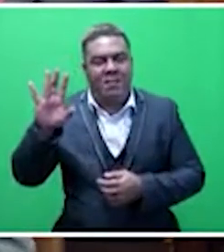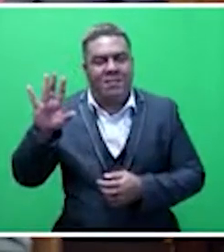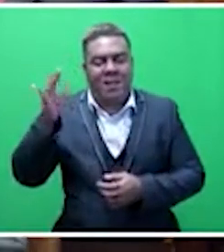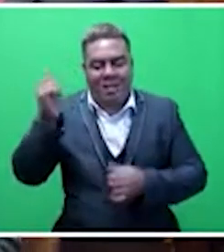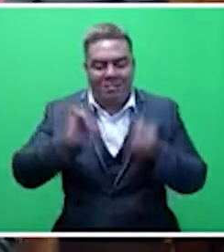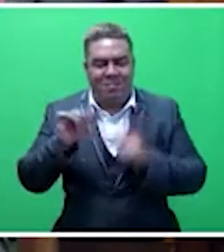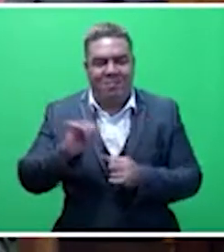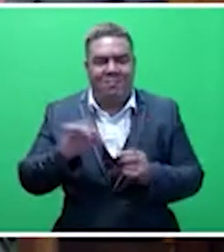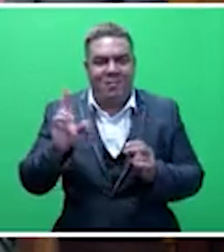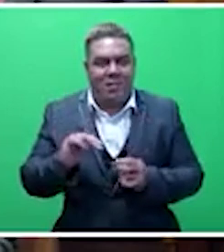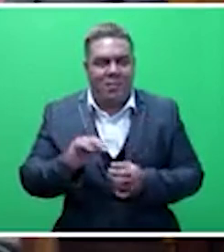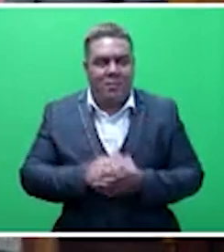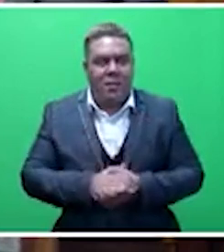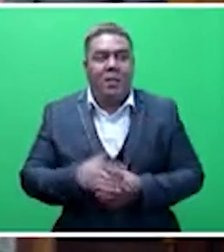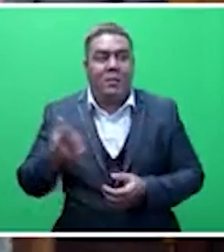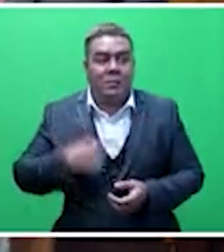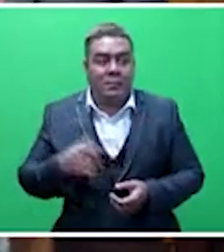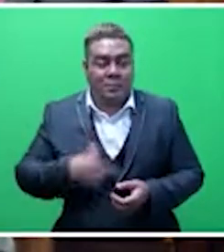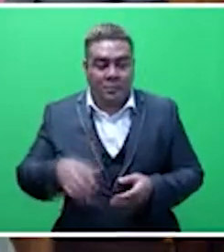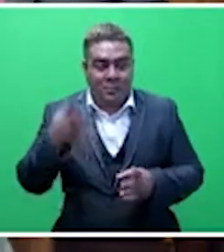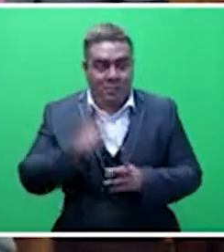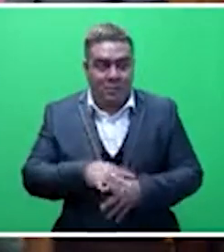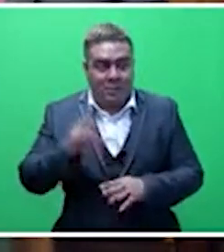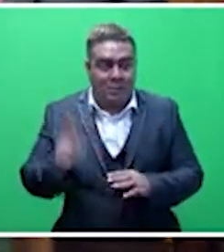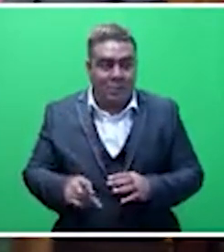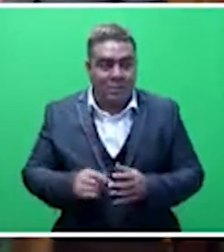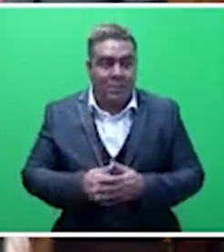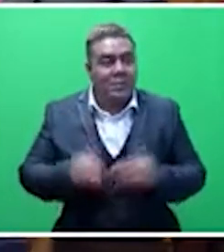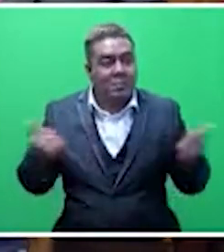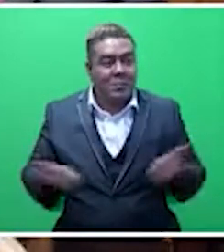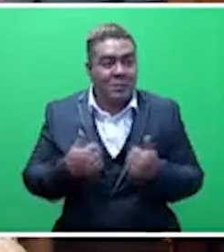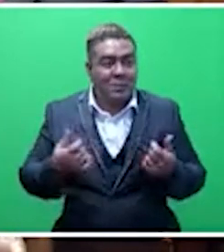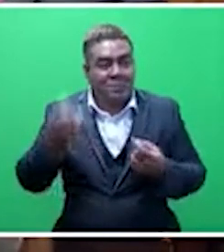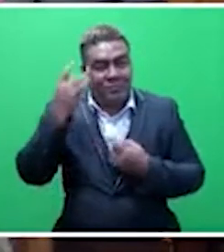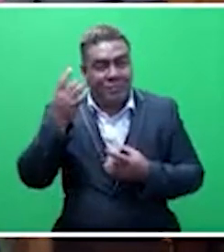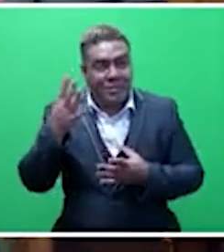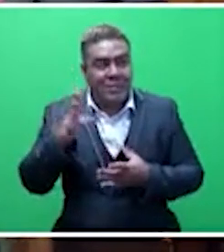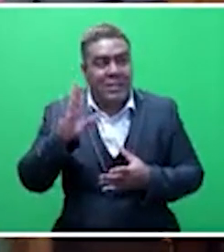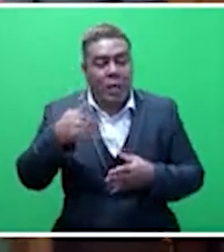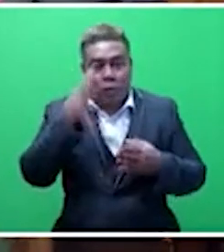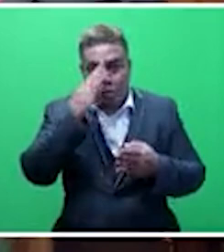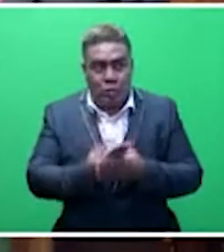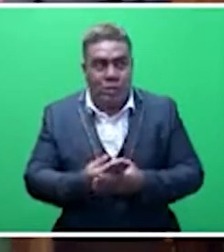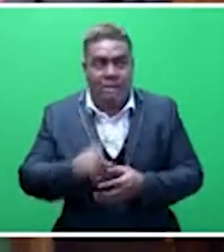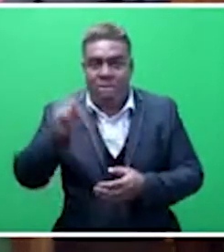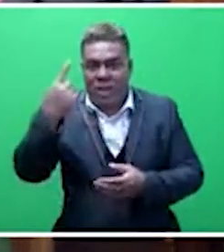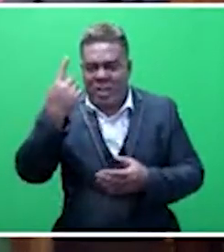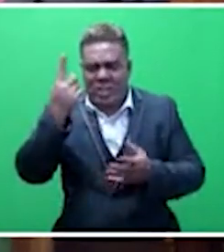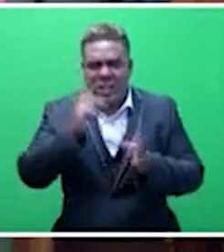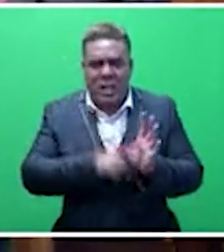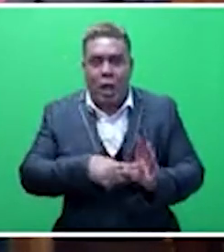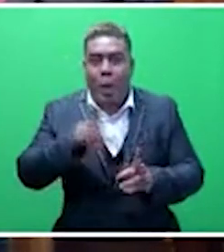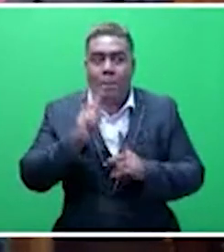being done. And this is why we continuously on this side of Parliament say there's a lot of misinformation. These young students are here, first year political science